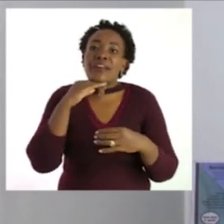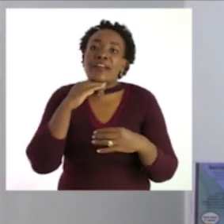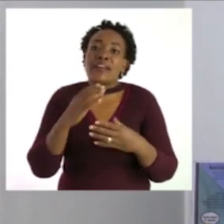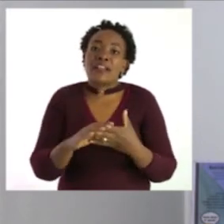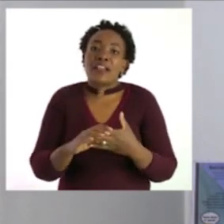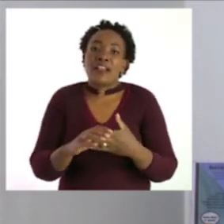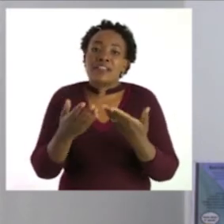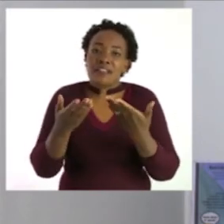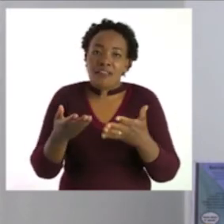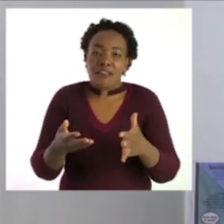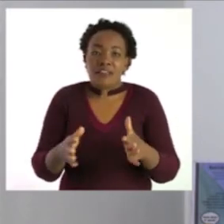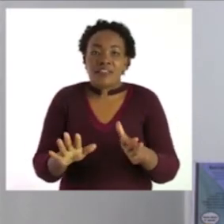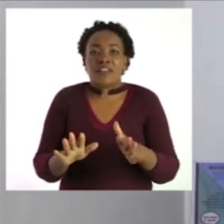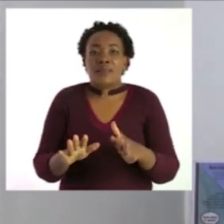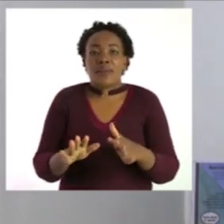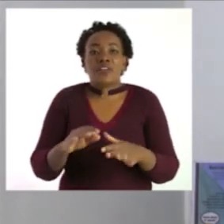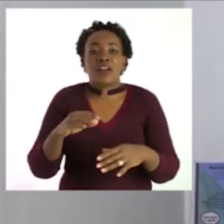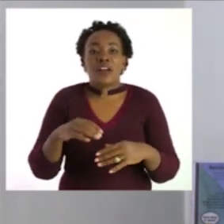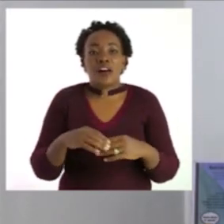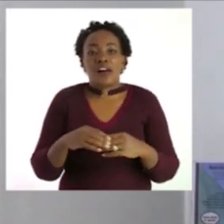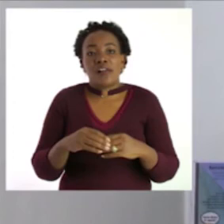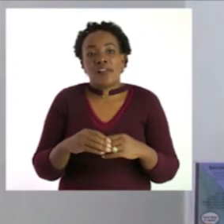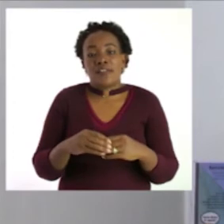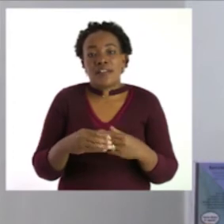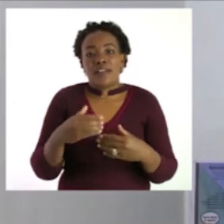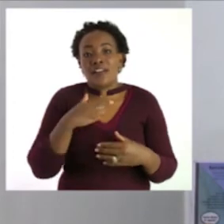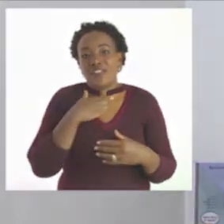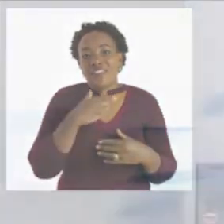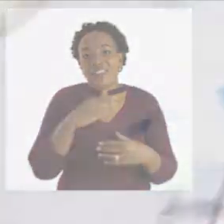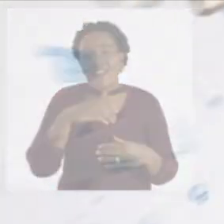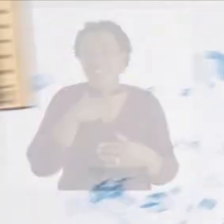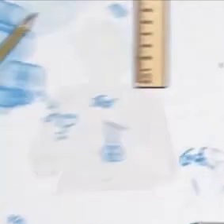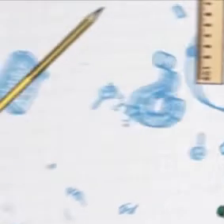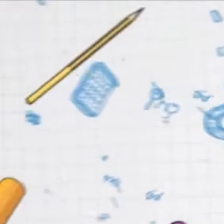that's all about composition grade 3s thank you